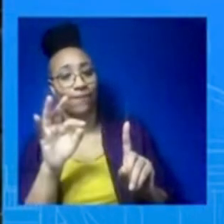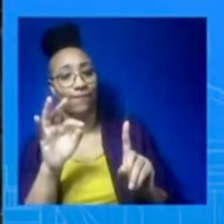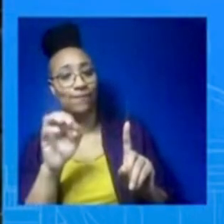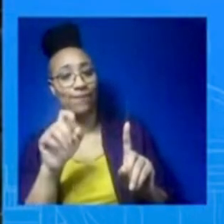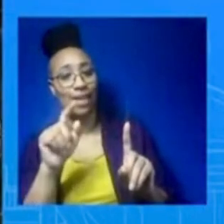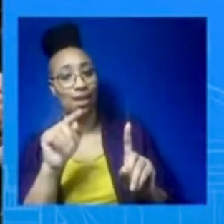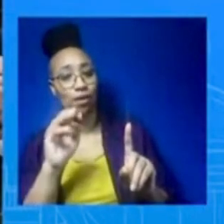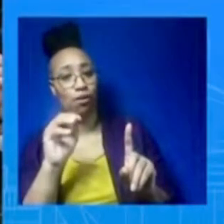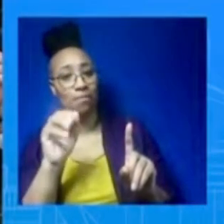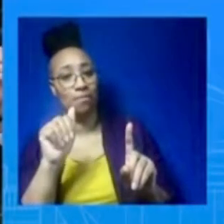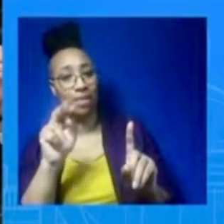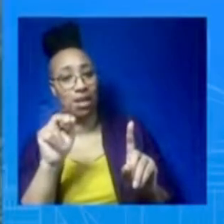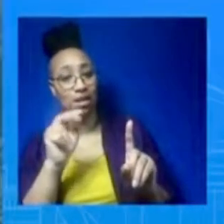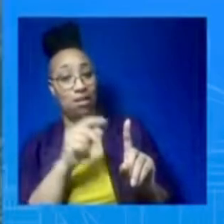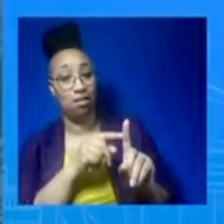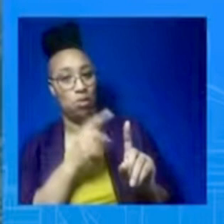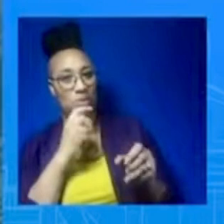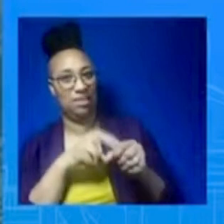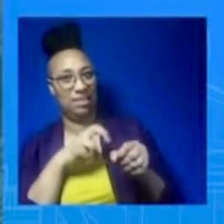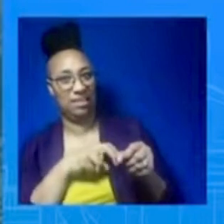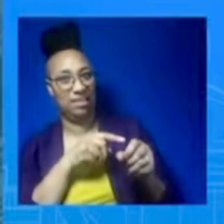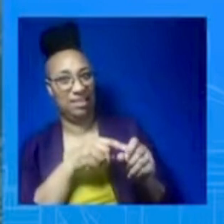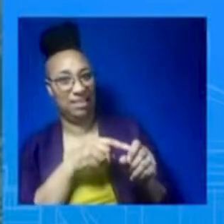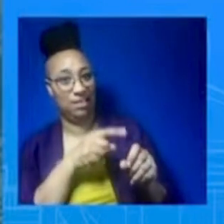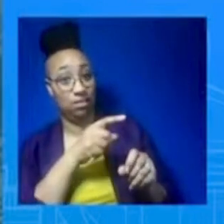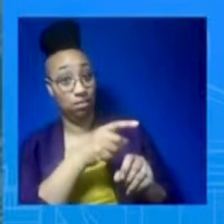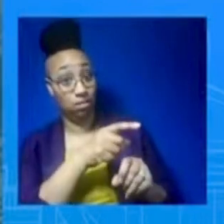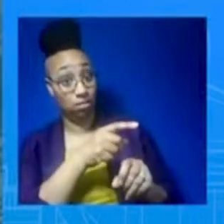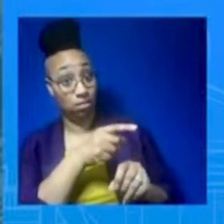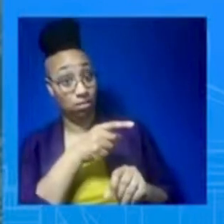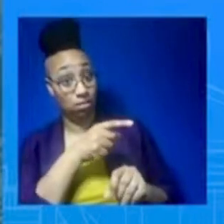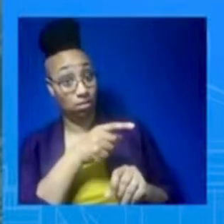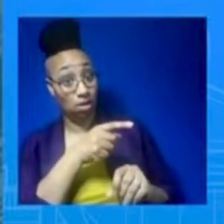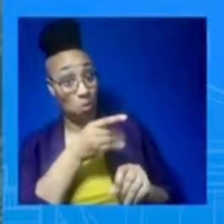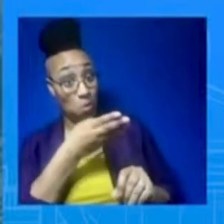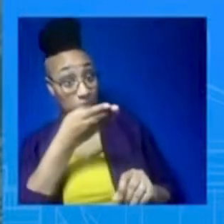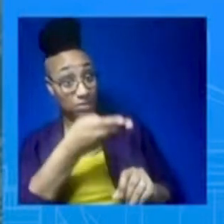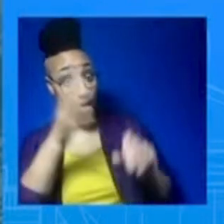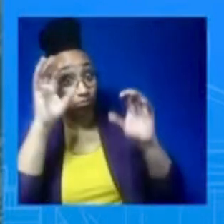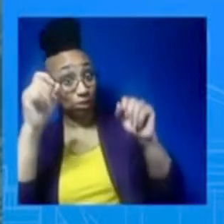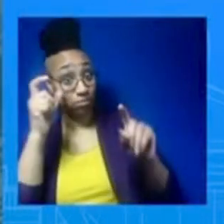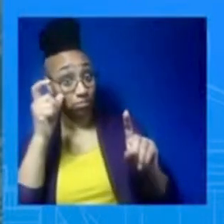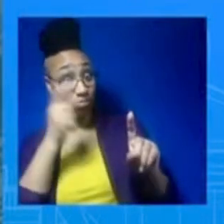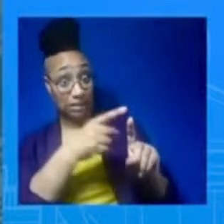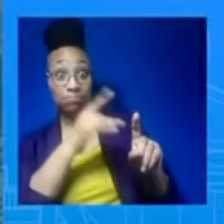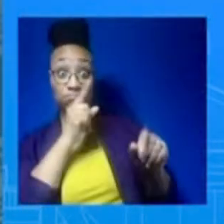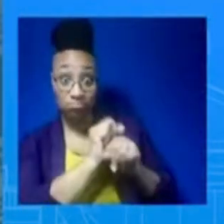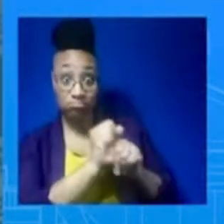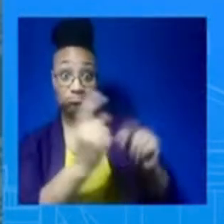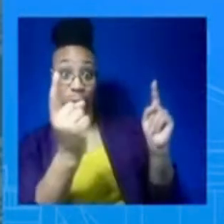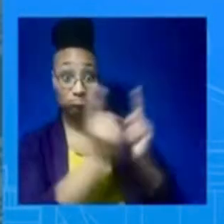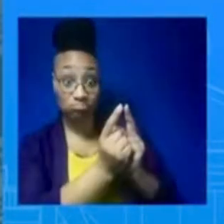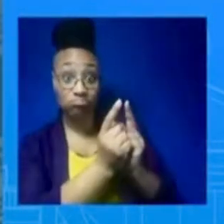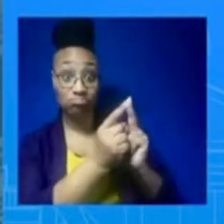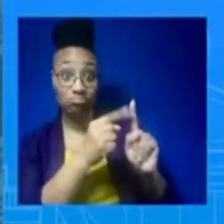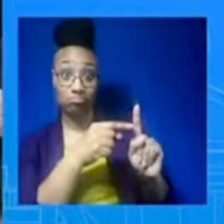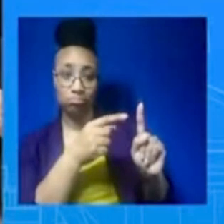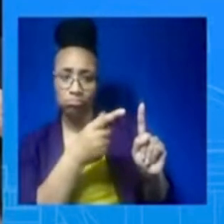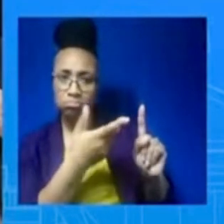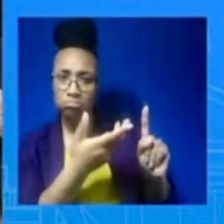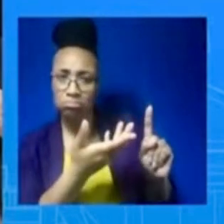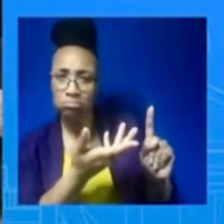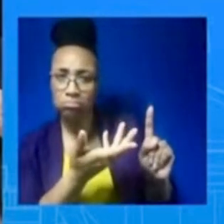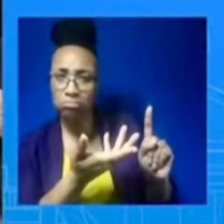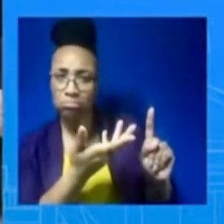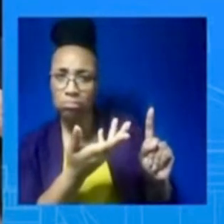the Senator there? I don't have any, I don't have any meetings or conversations with Senator Fetterman to speak to at this time. Okay, and regarding